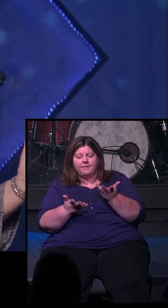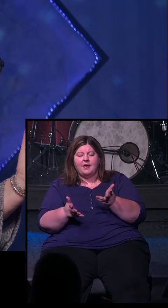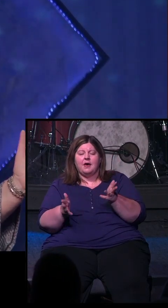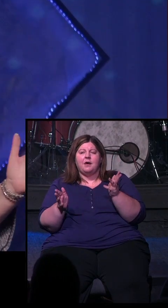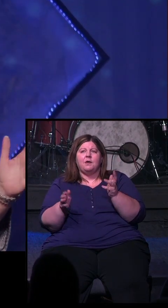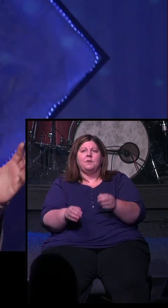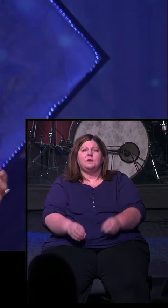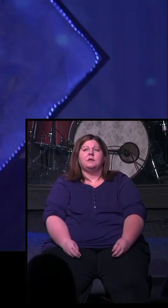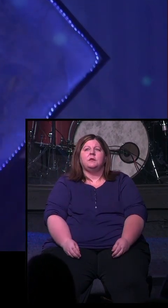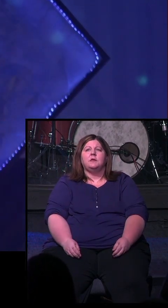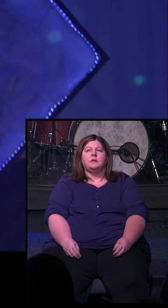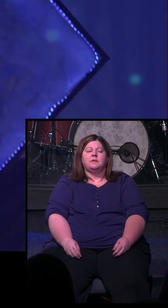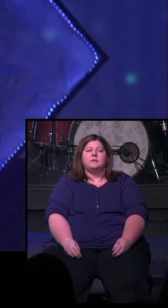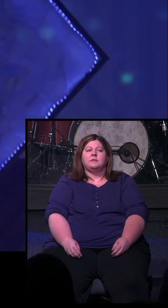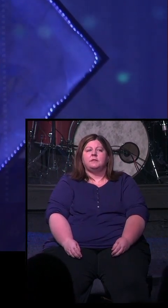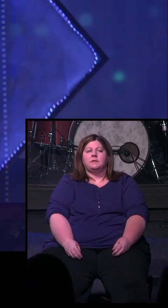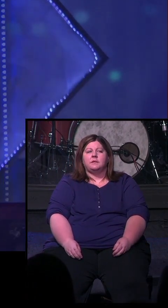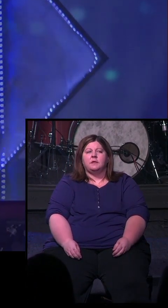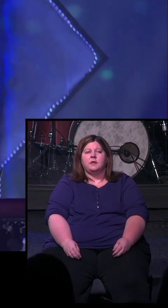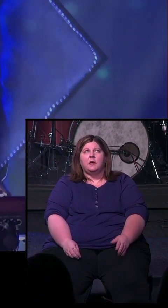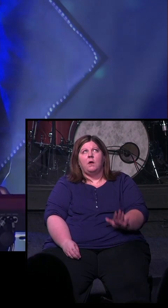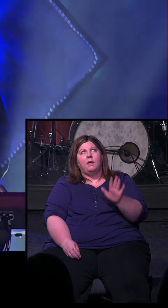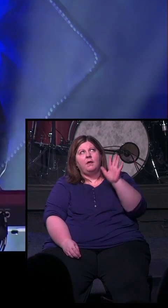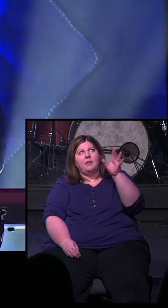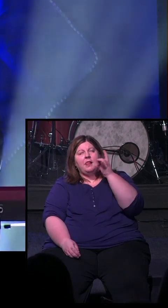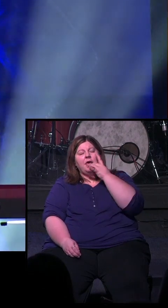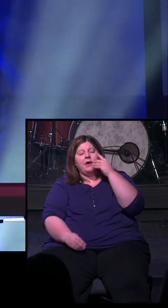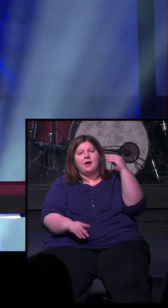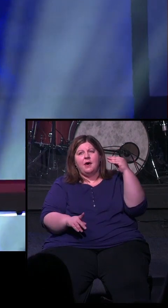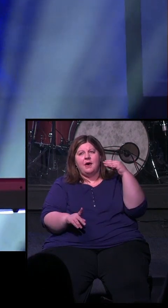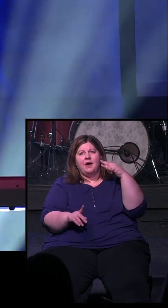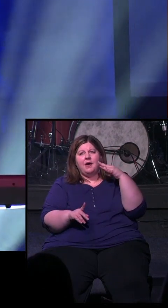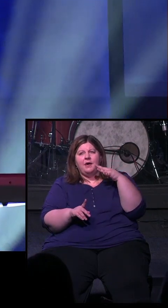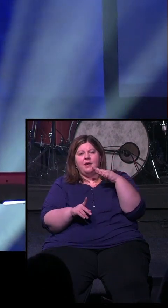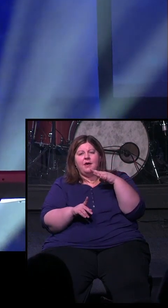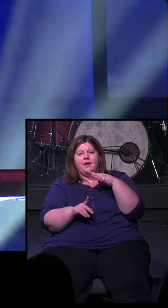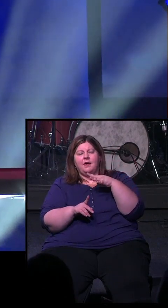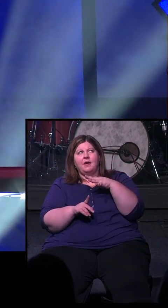I've found. You're the light,